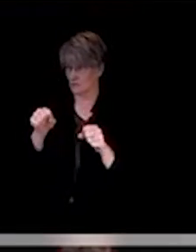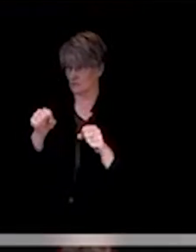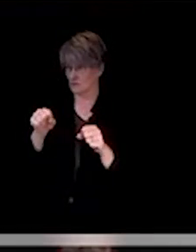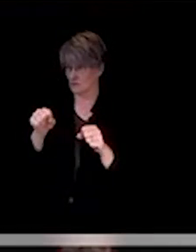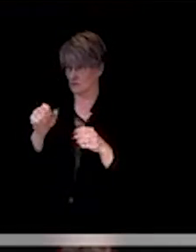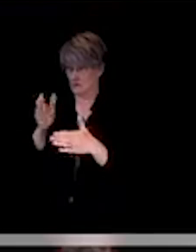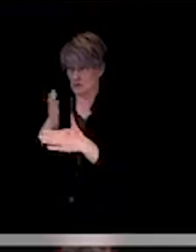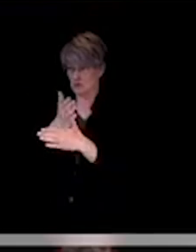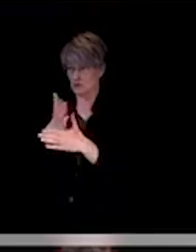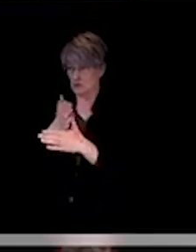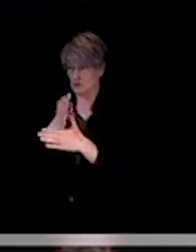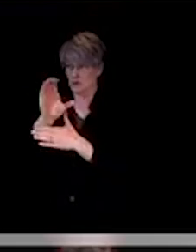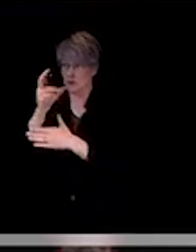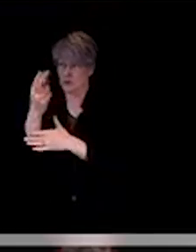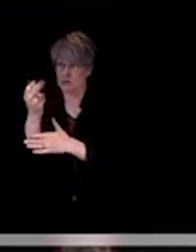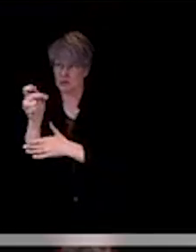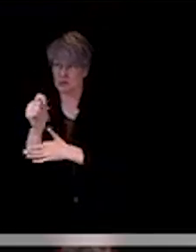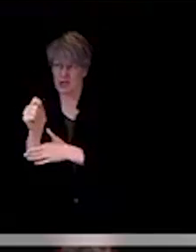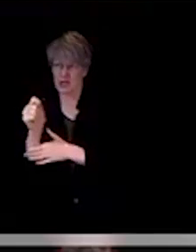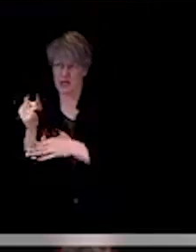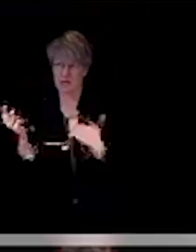a chat or anything?